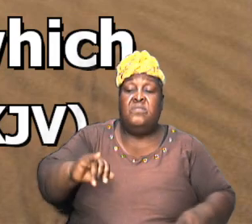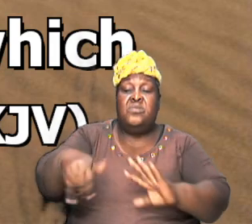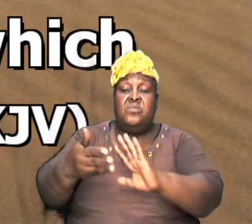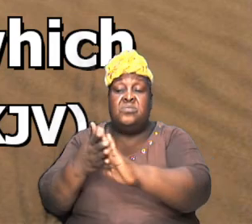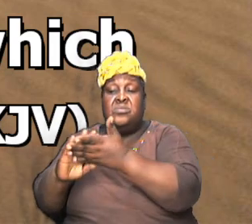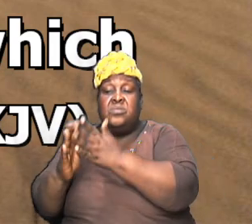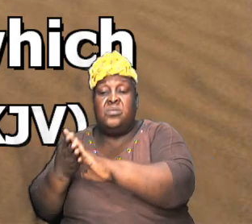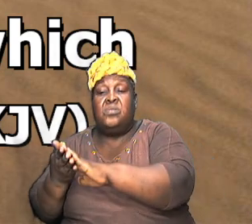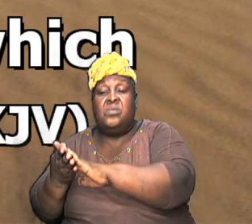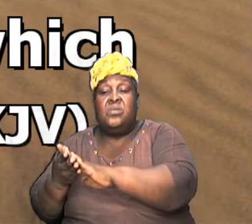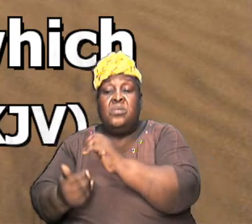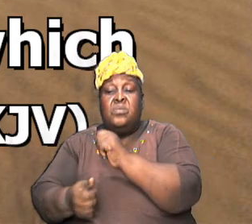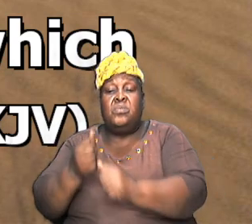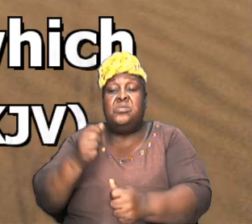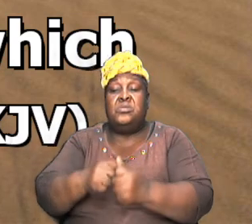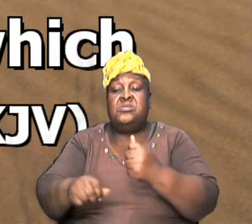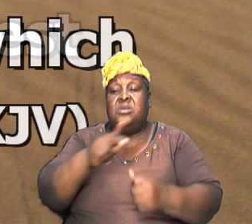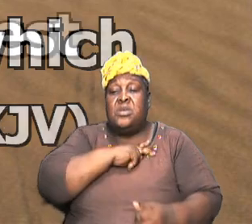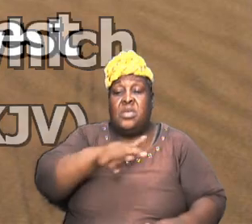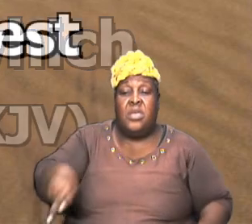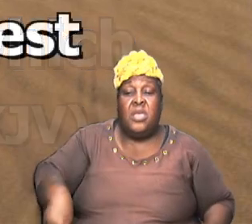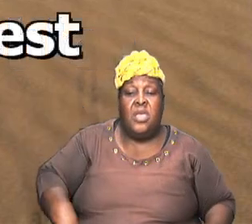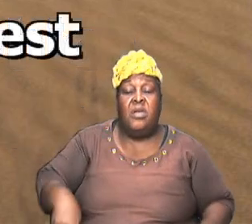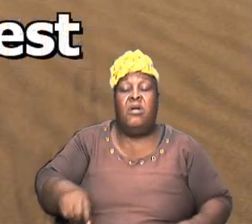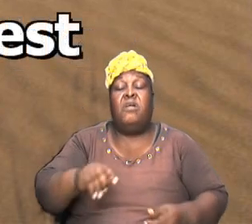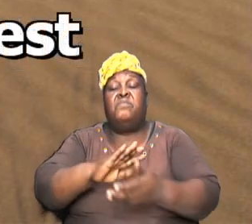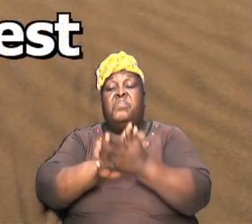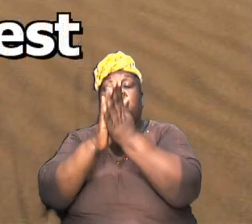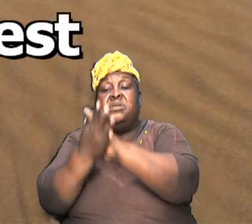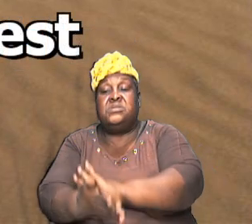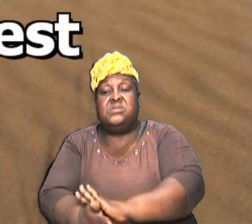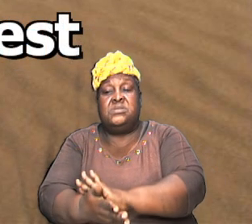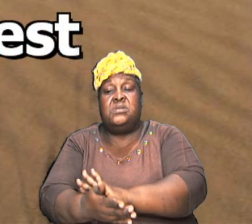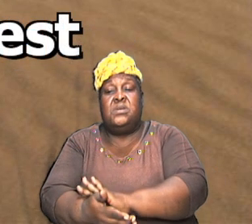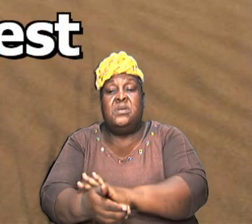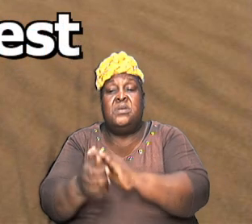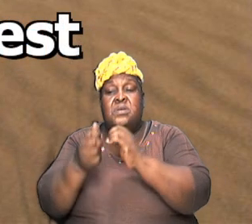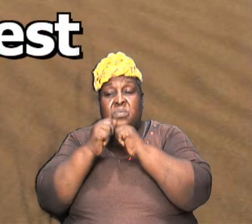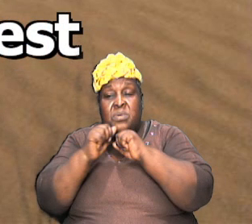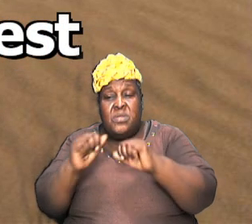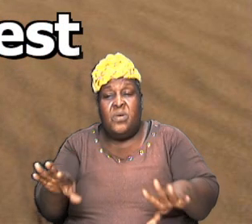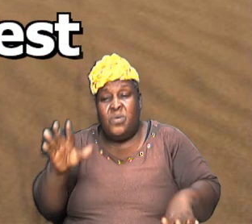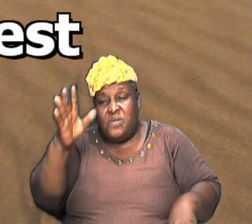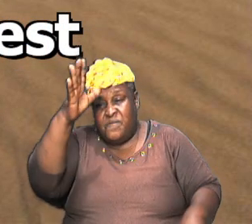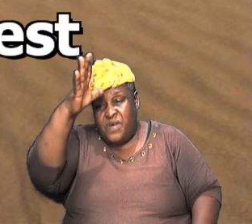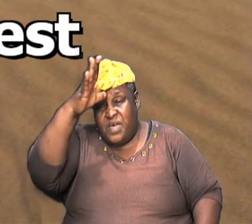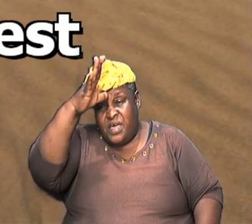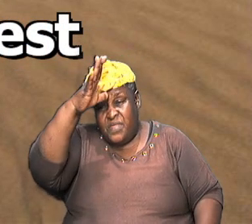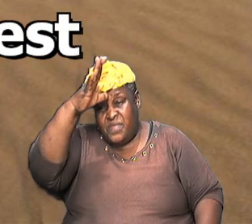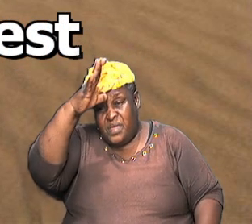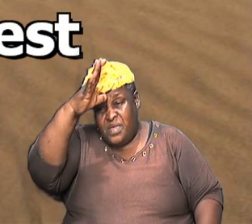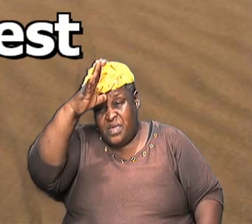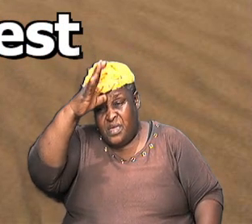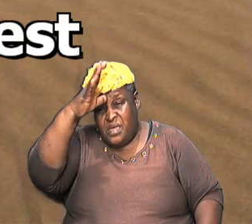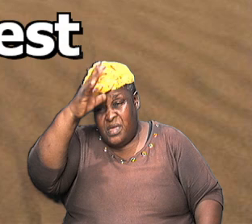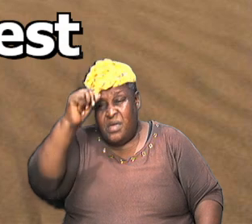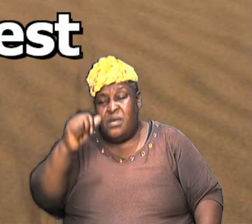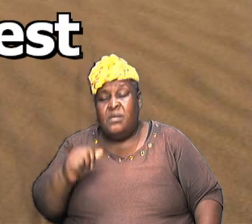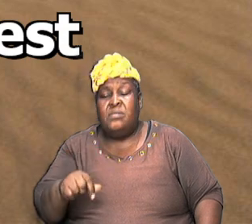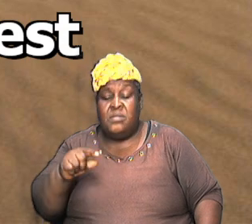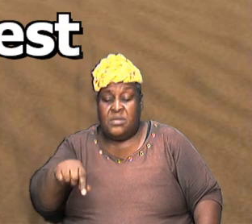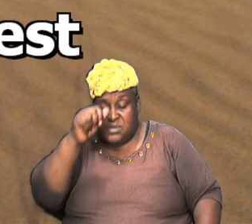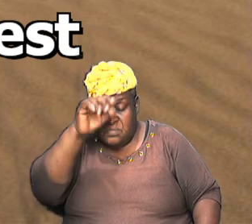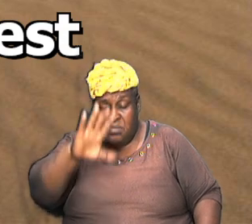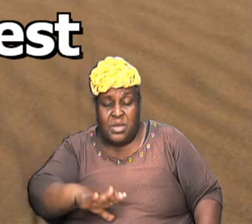which is king of peace so this man that Abraham met he was the king of righteousness